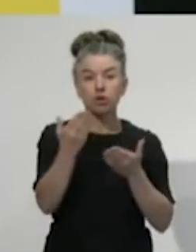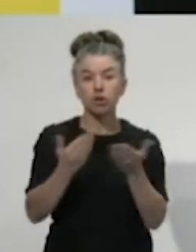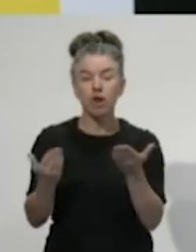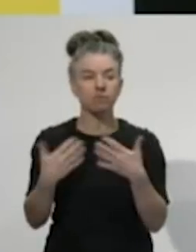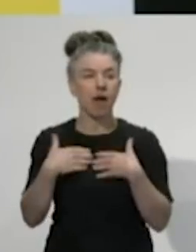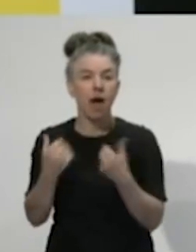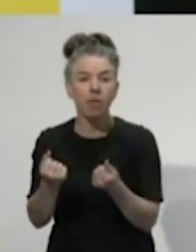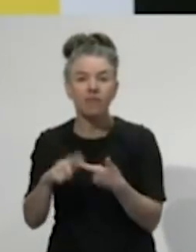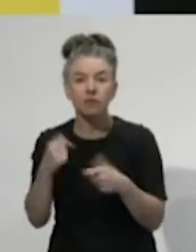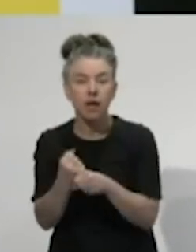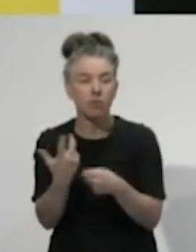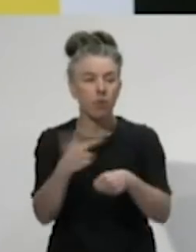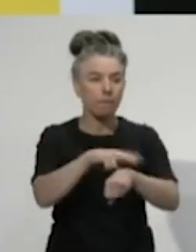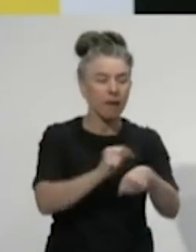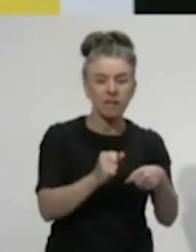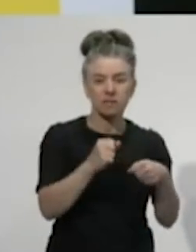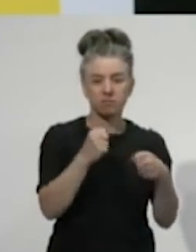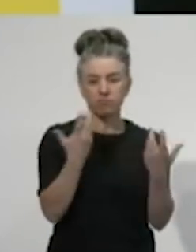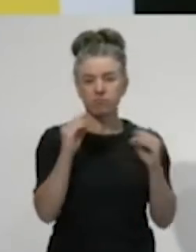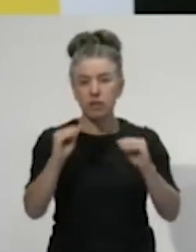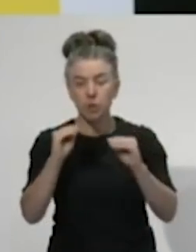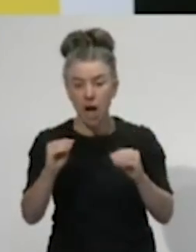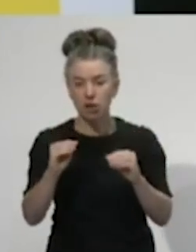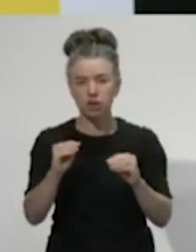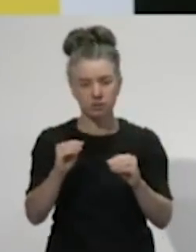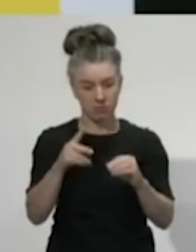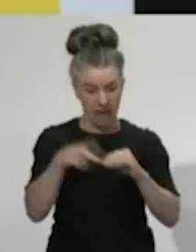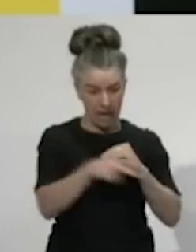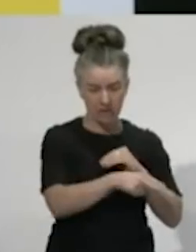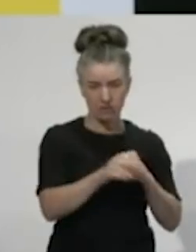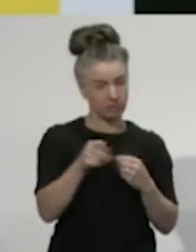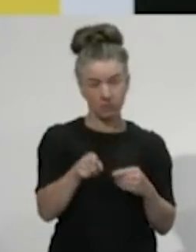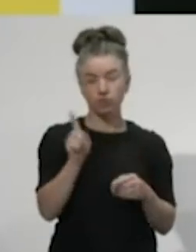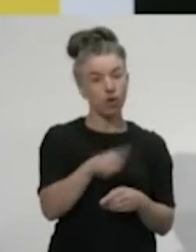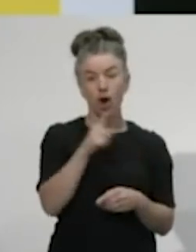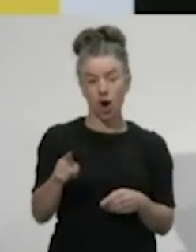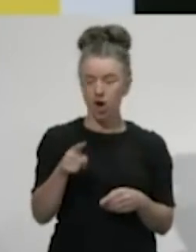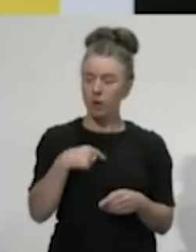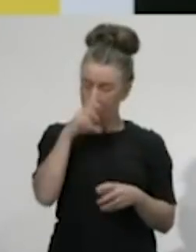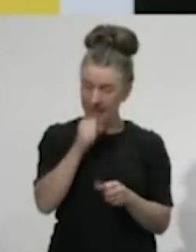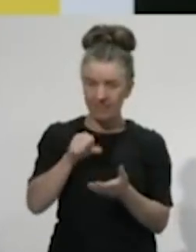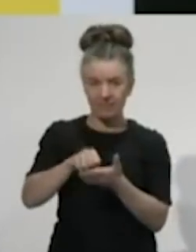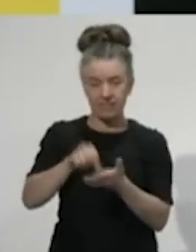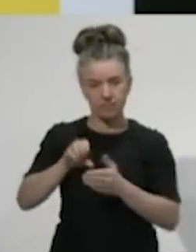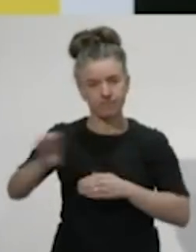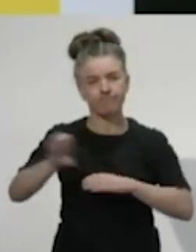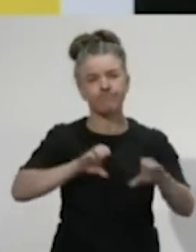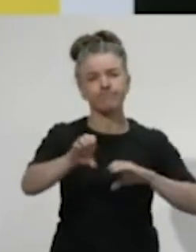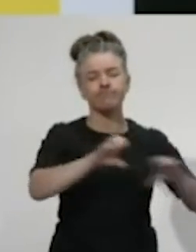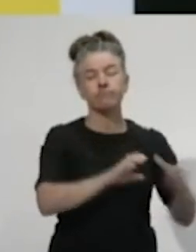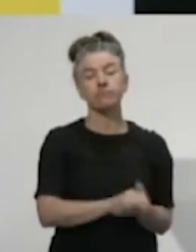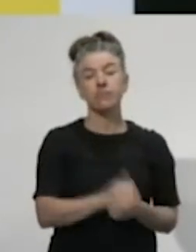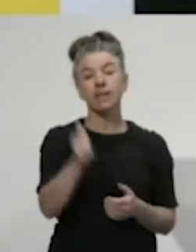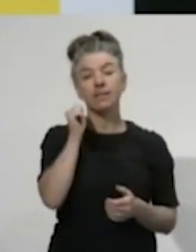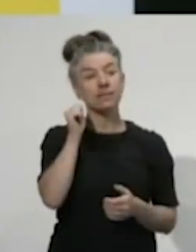many New Zealanders need more than ever is not only immoral, it's economically wrong. That's why yesterday we made the